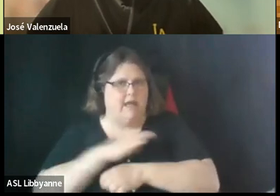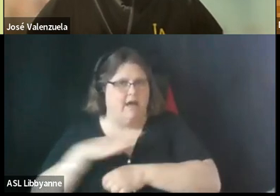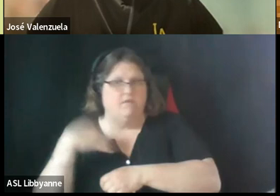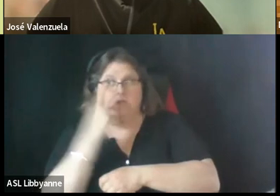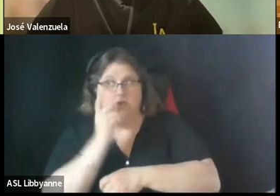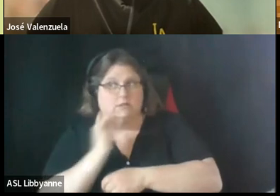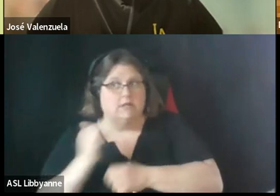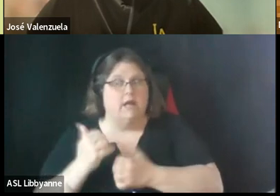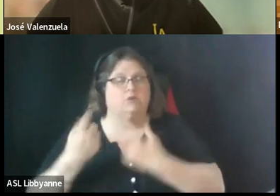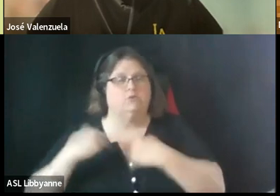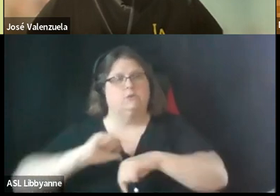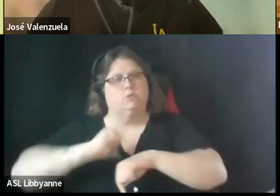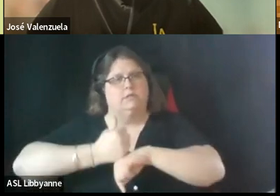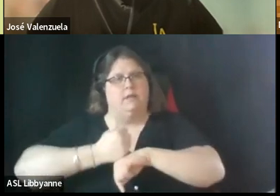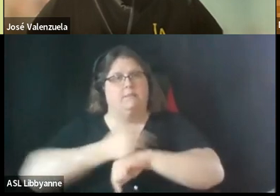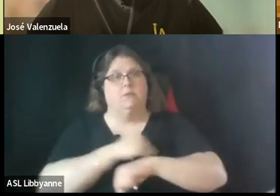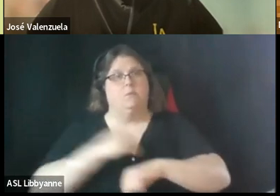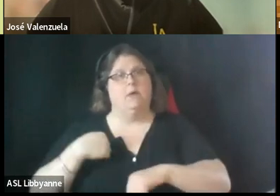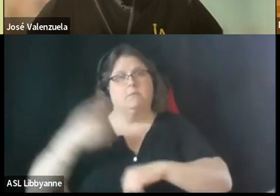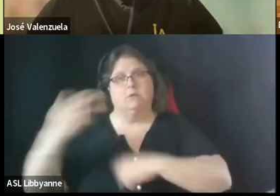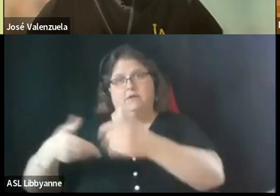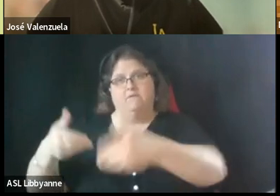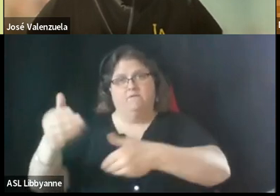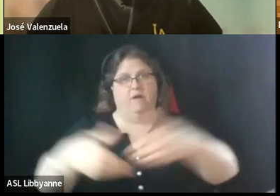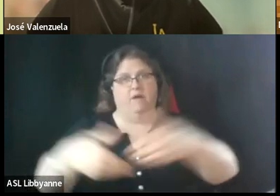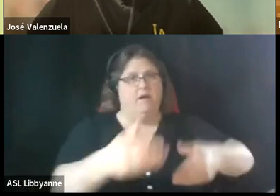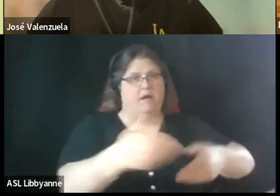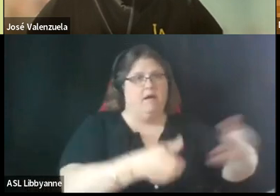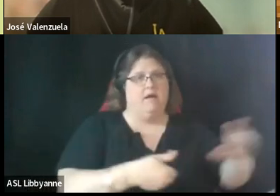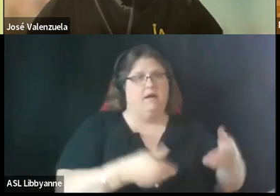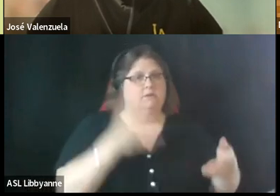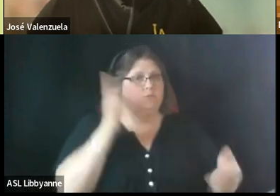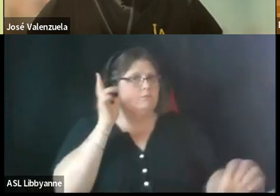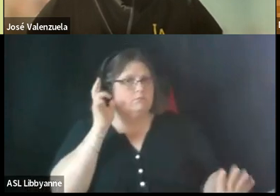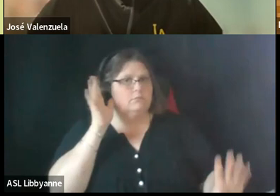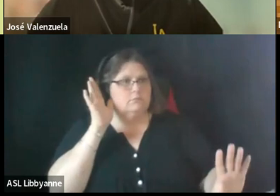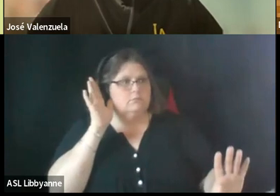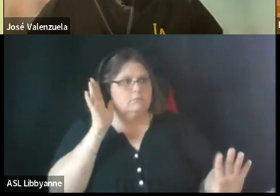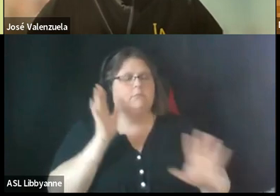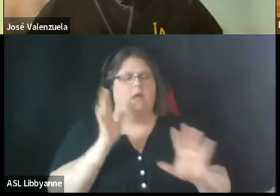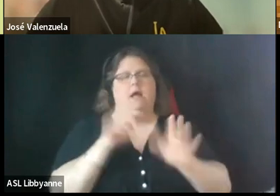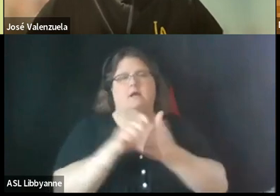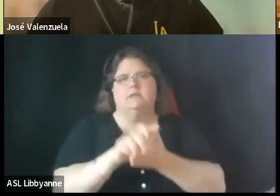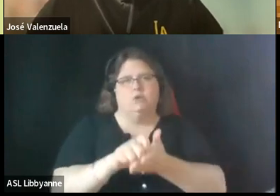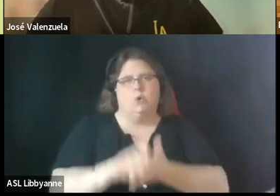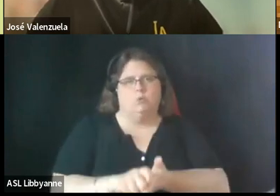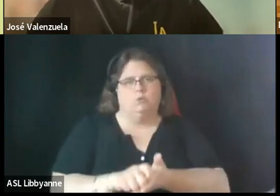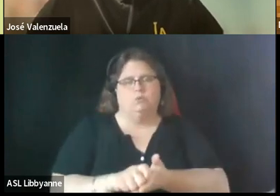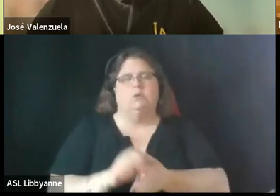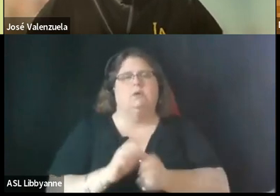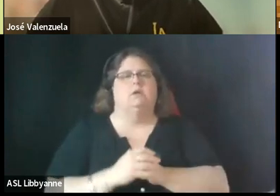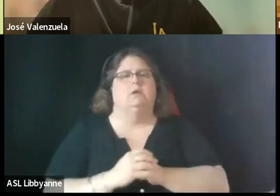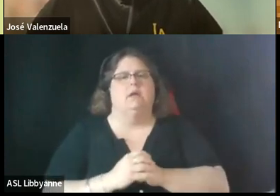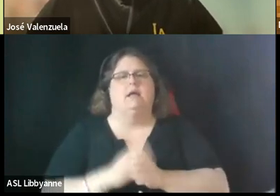members will be invited to listen in um and um and to um take notes um as their